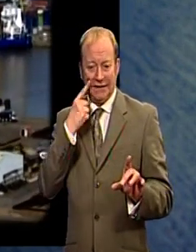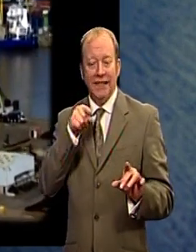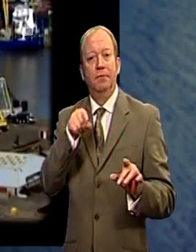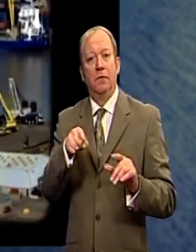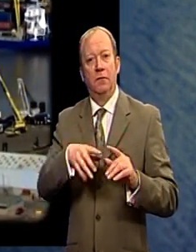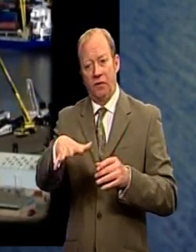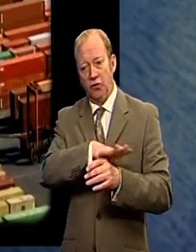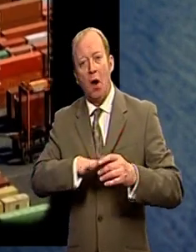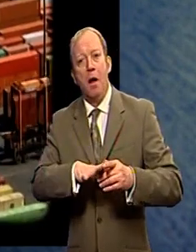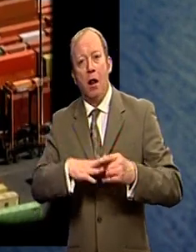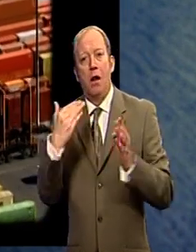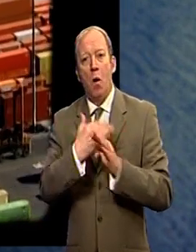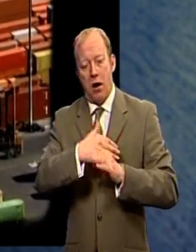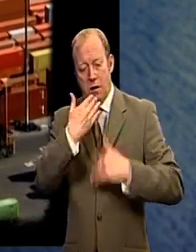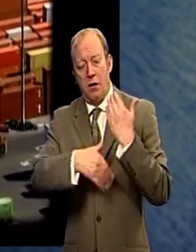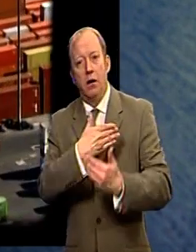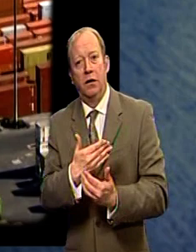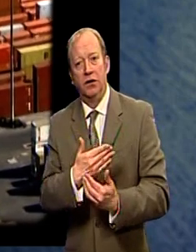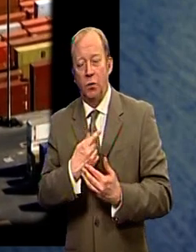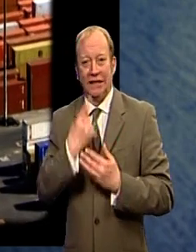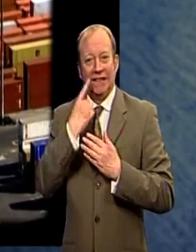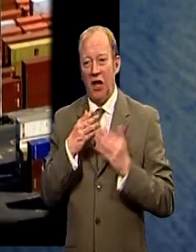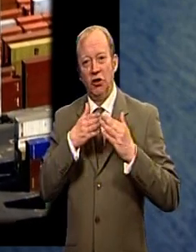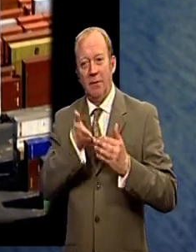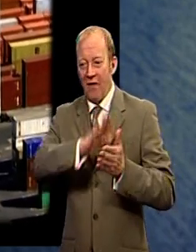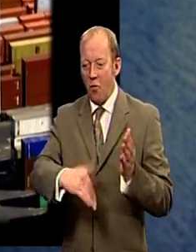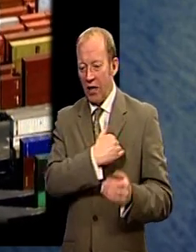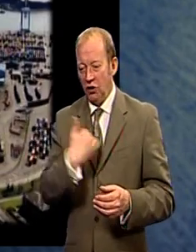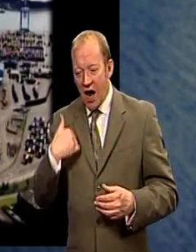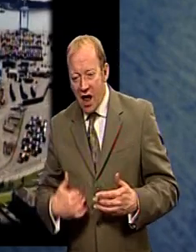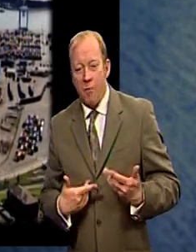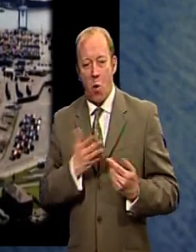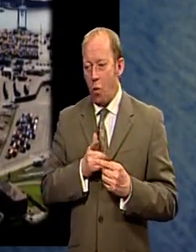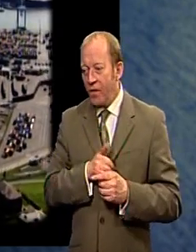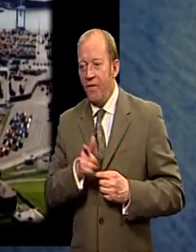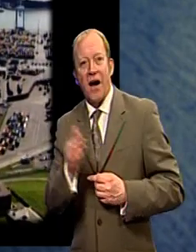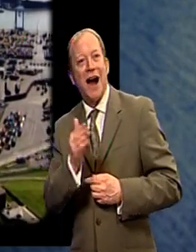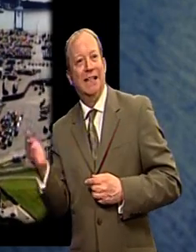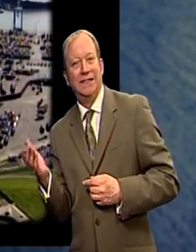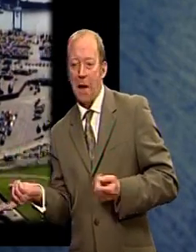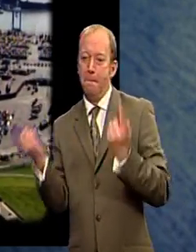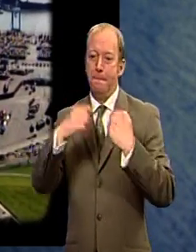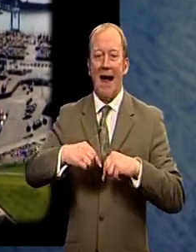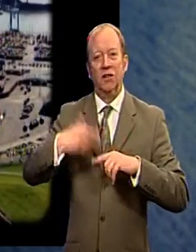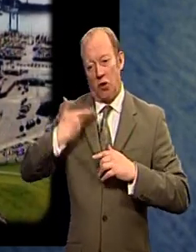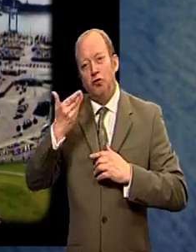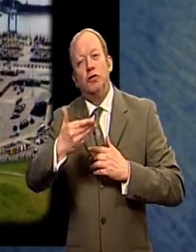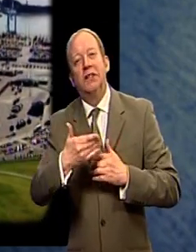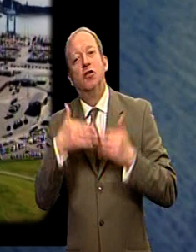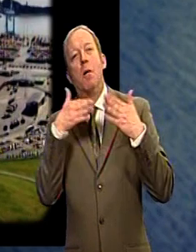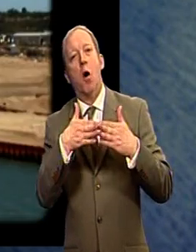terminal in operation so that we can see ships coming in from China and the Far East that are coming back to their traditional port, Liverpool.